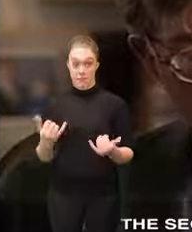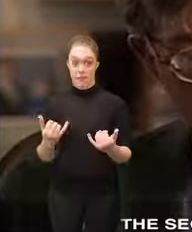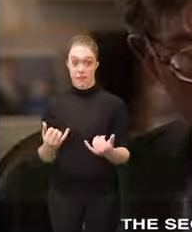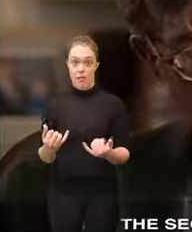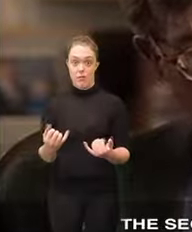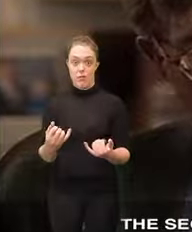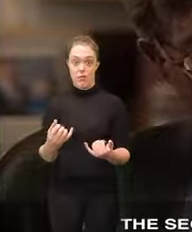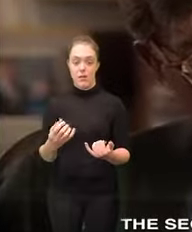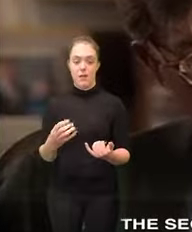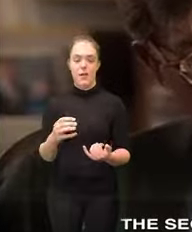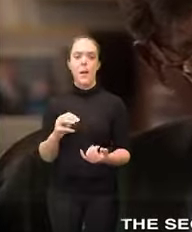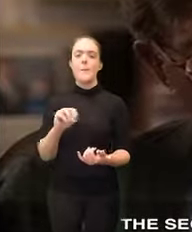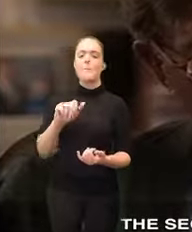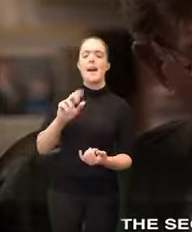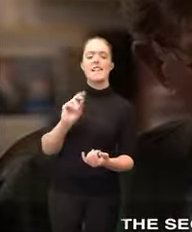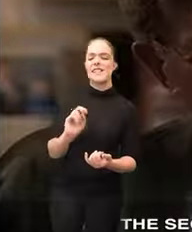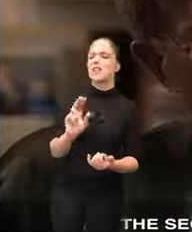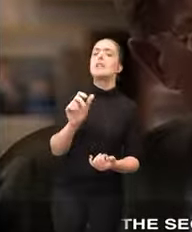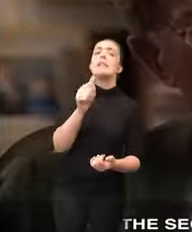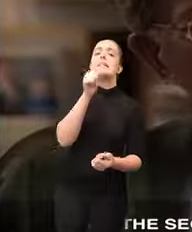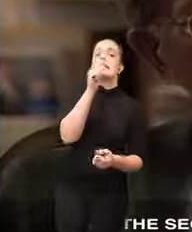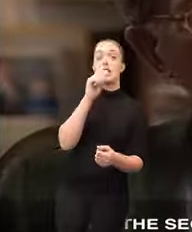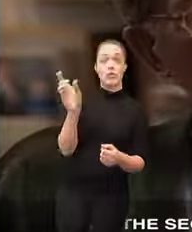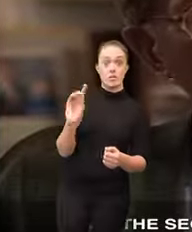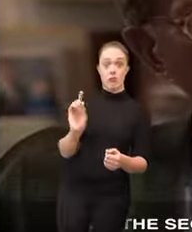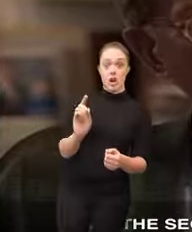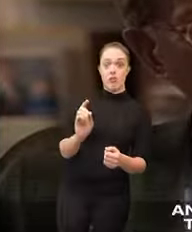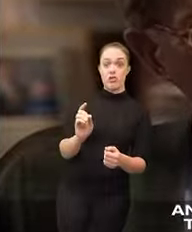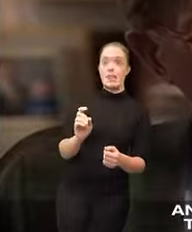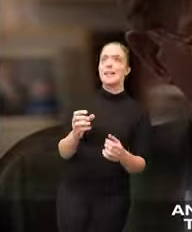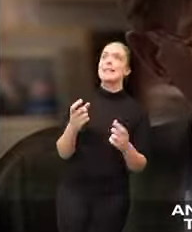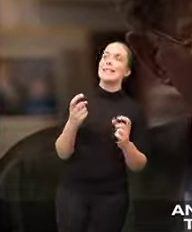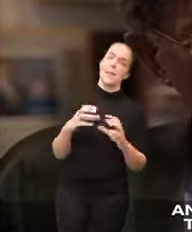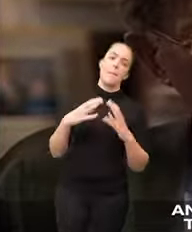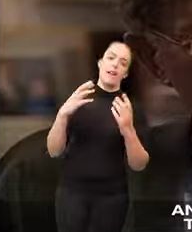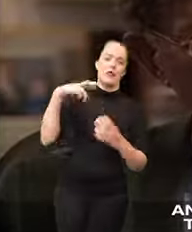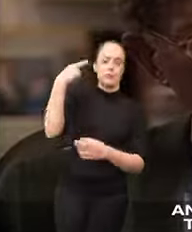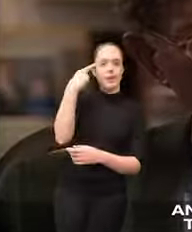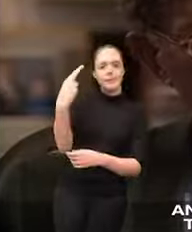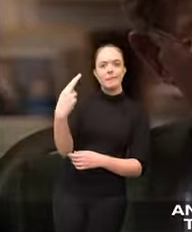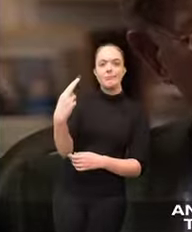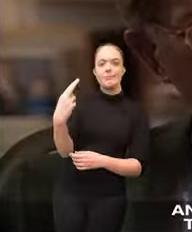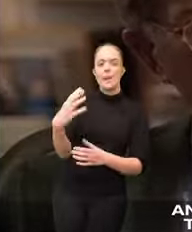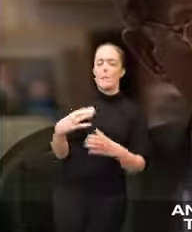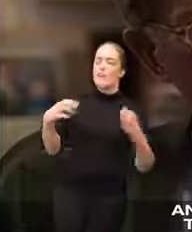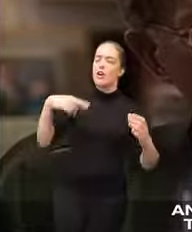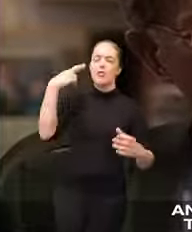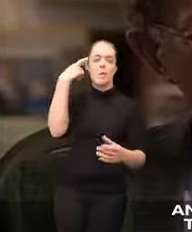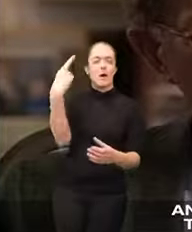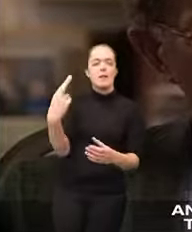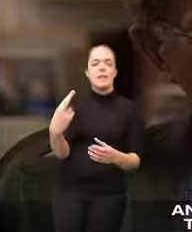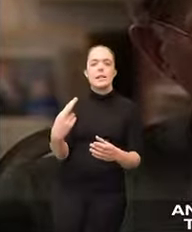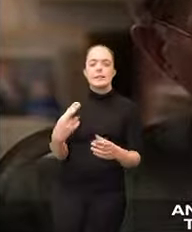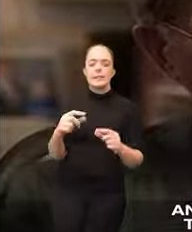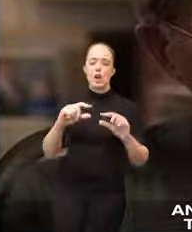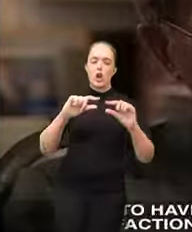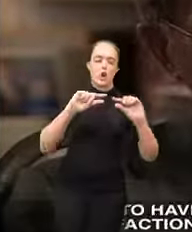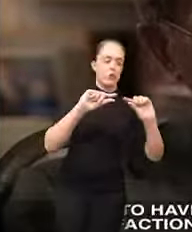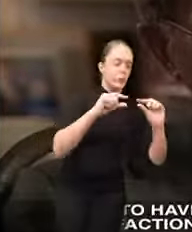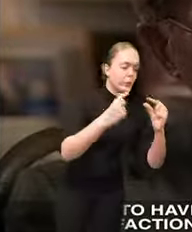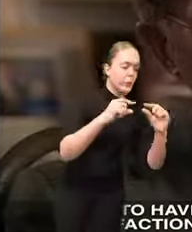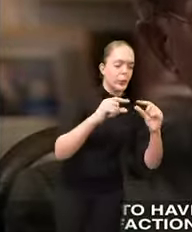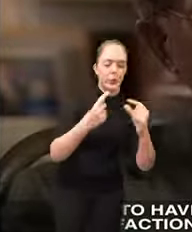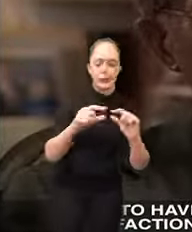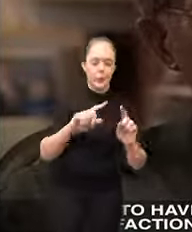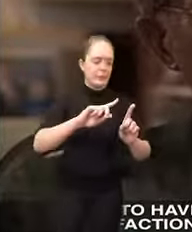they said said Madison no the secret is an extensive republic an extensive republic that will